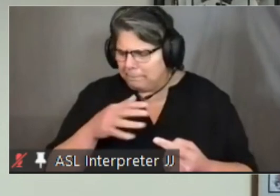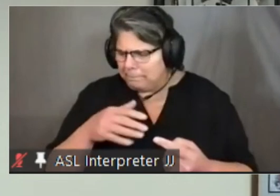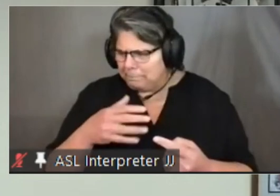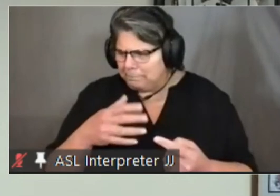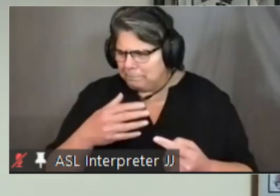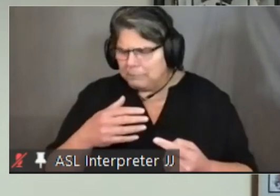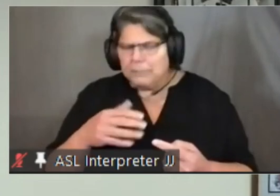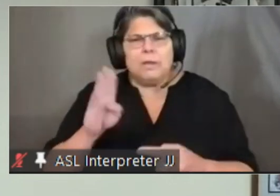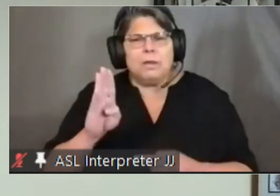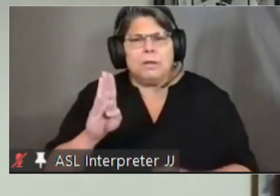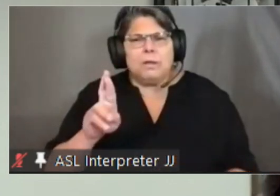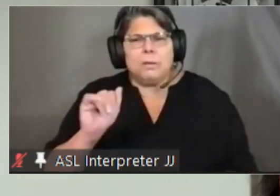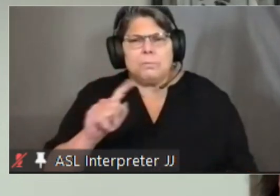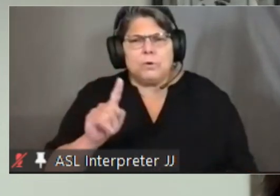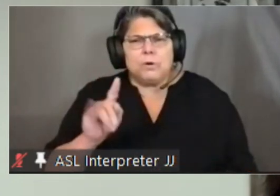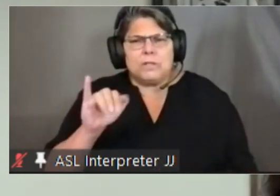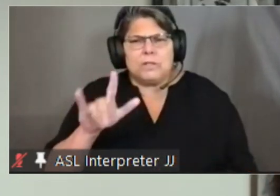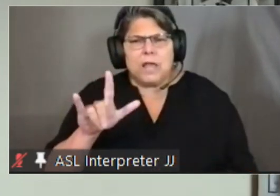uh from brazil